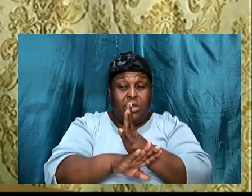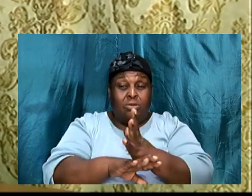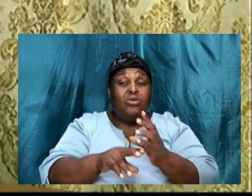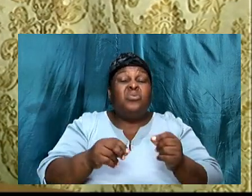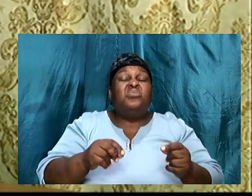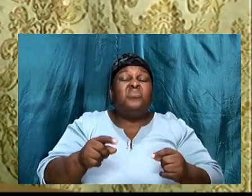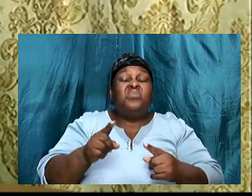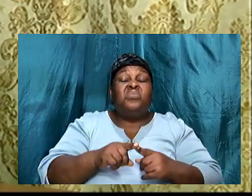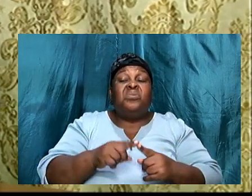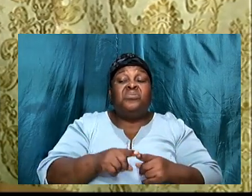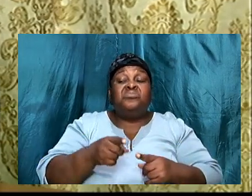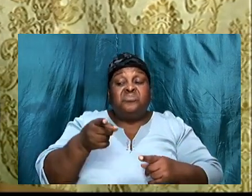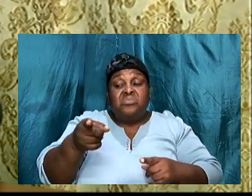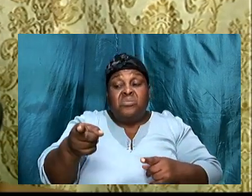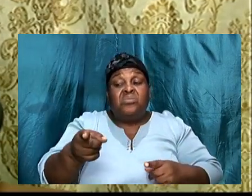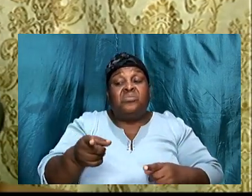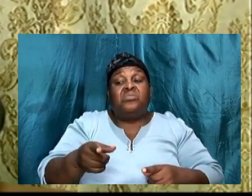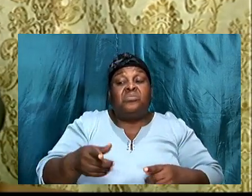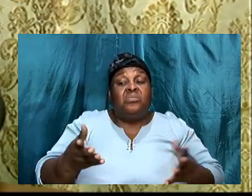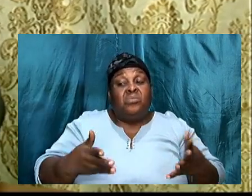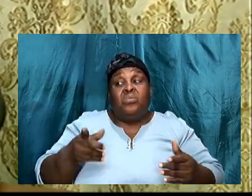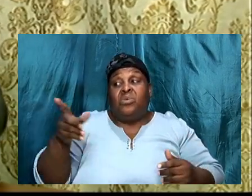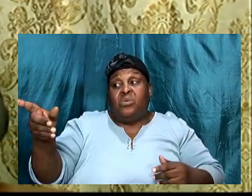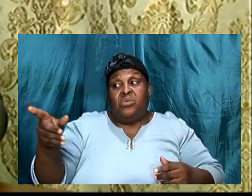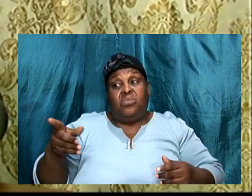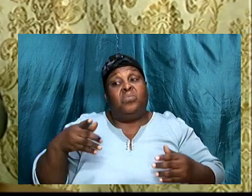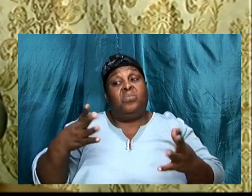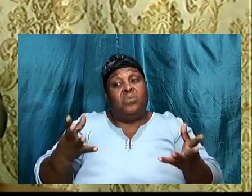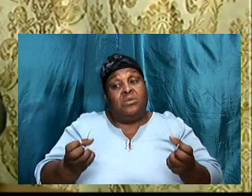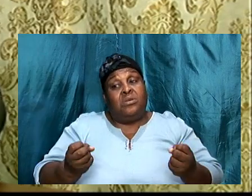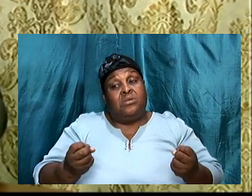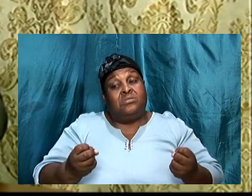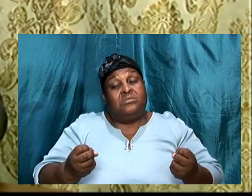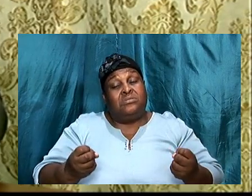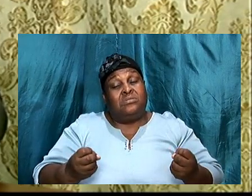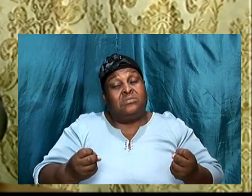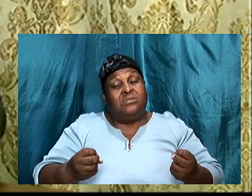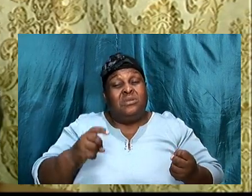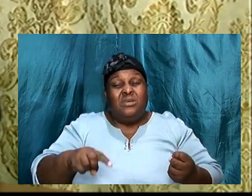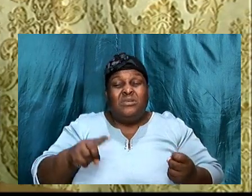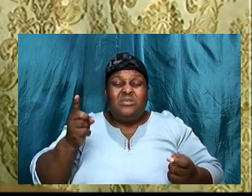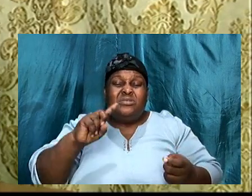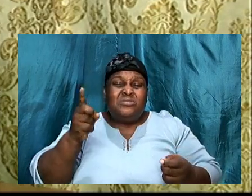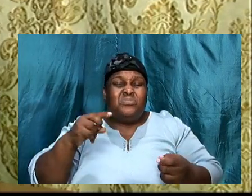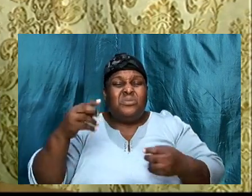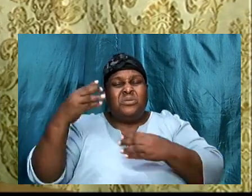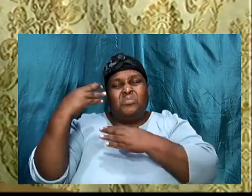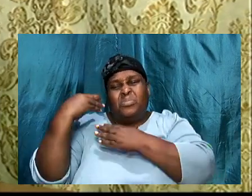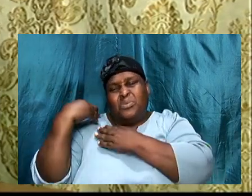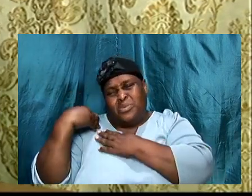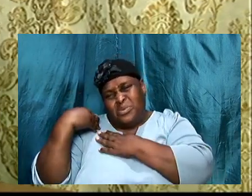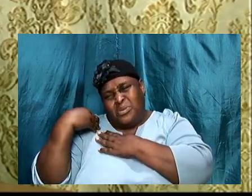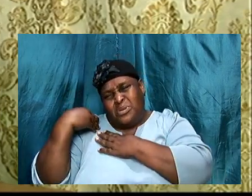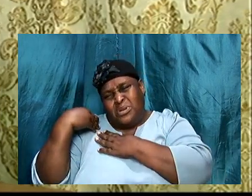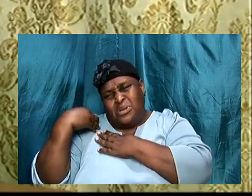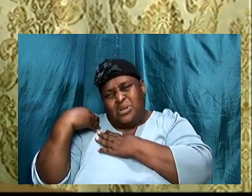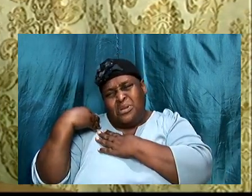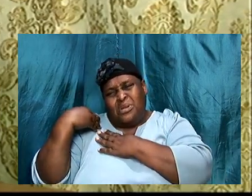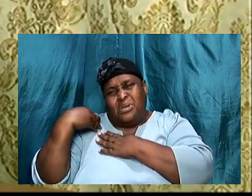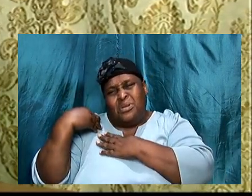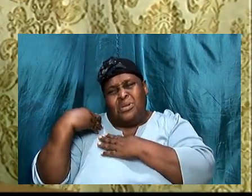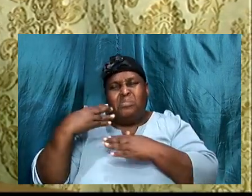Anna told us, that this is where, the burden, the burden comes from, this is where my, my treading,